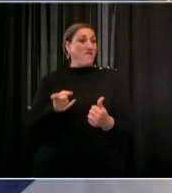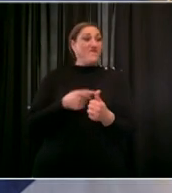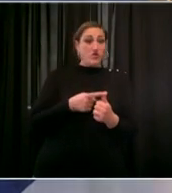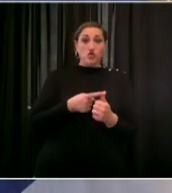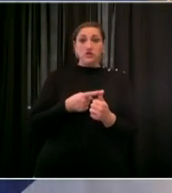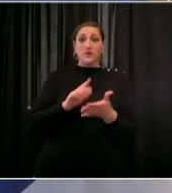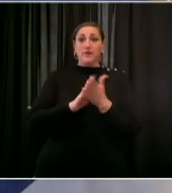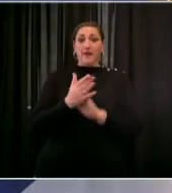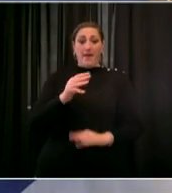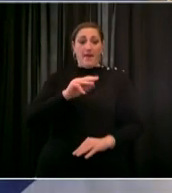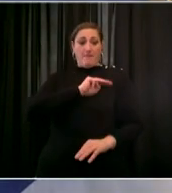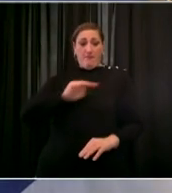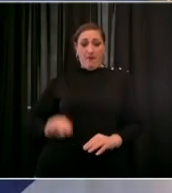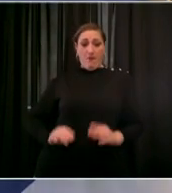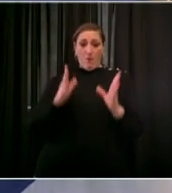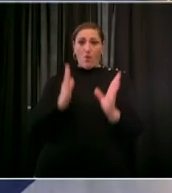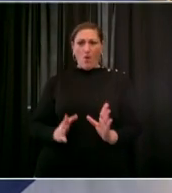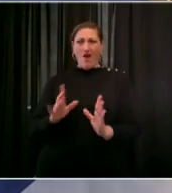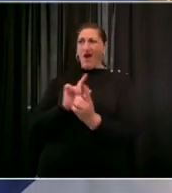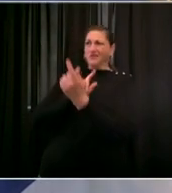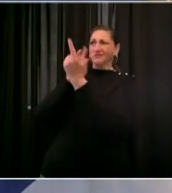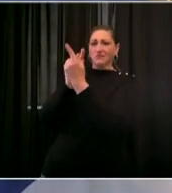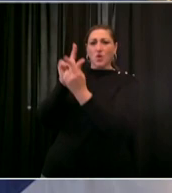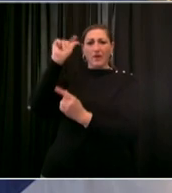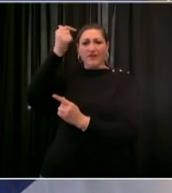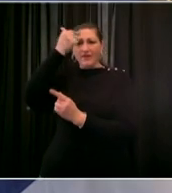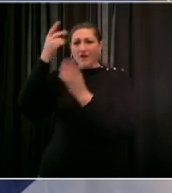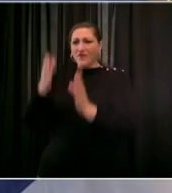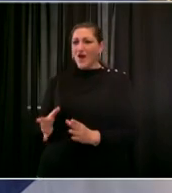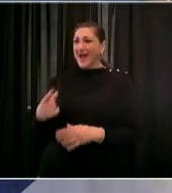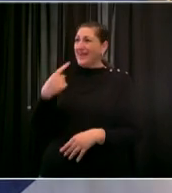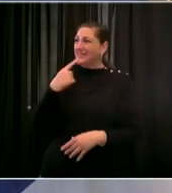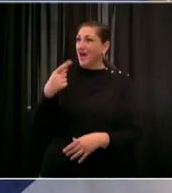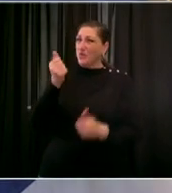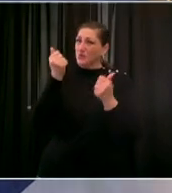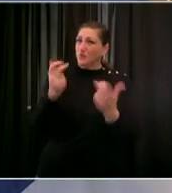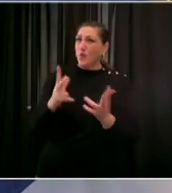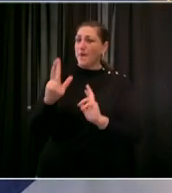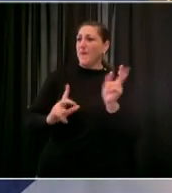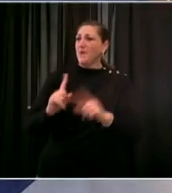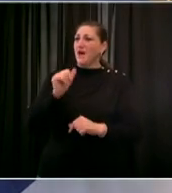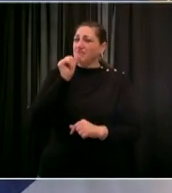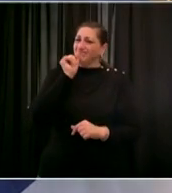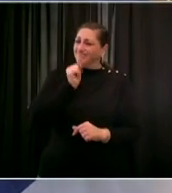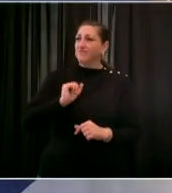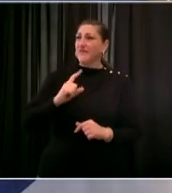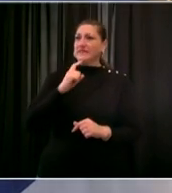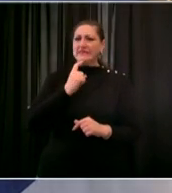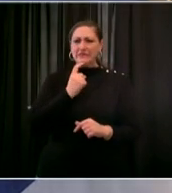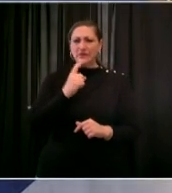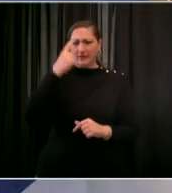directed our city government to do all they can to help those who are suffering from serious mental illness